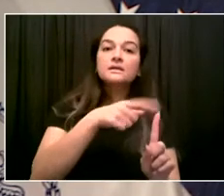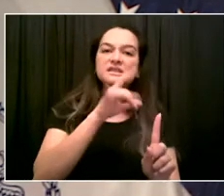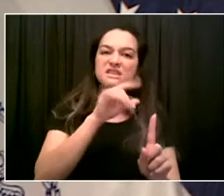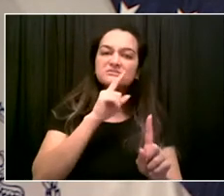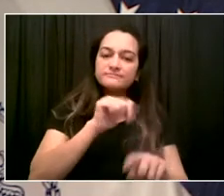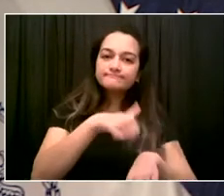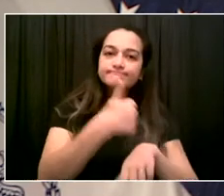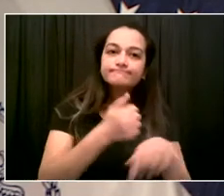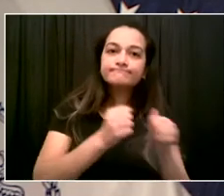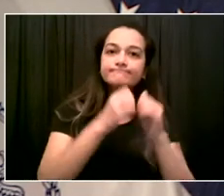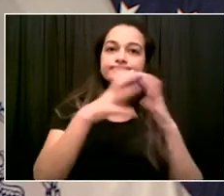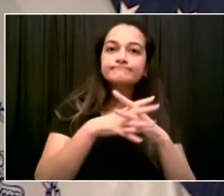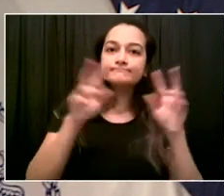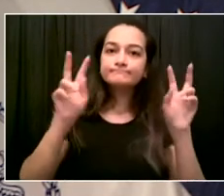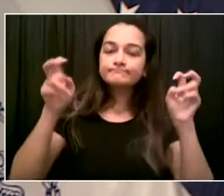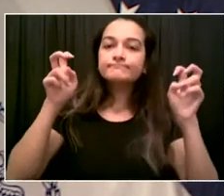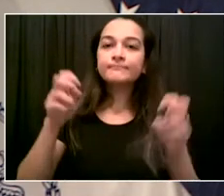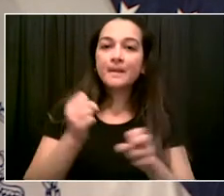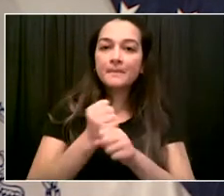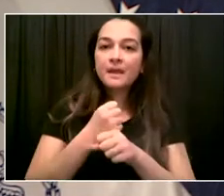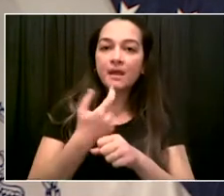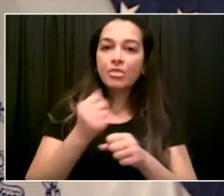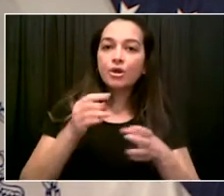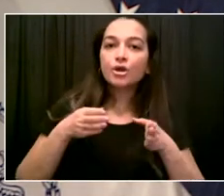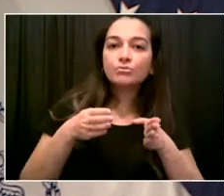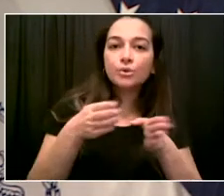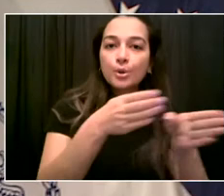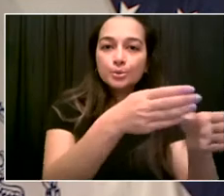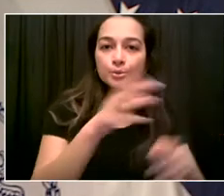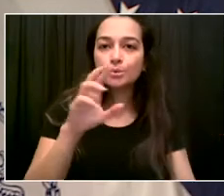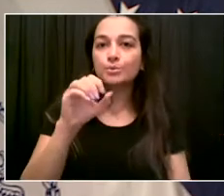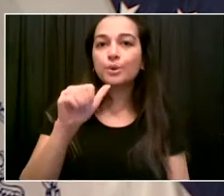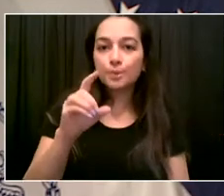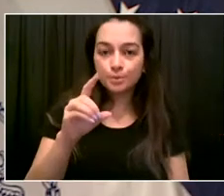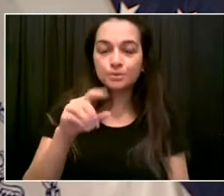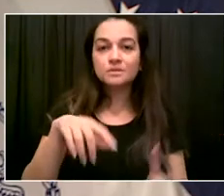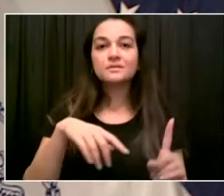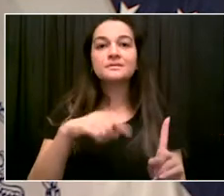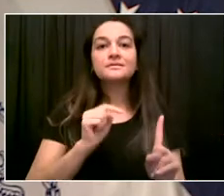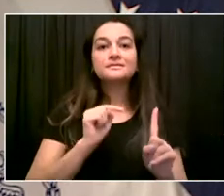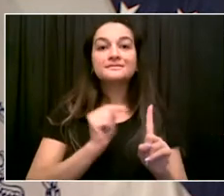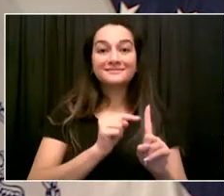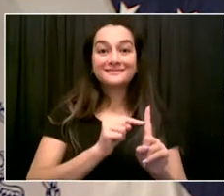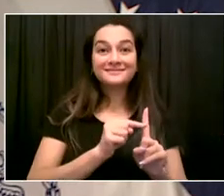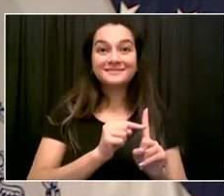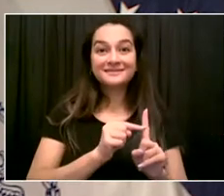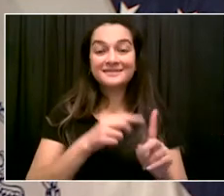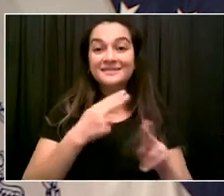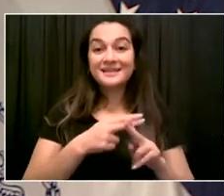heard. And we appreciate that deeply. My pleasure to introduce the Co-Executive Director, Arlenis Morel.